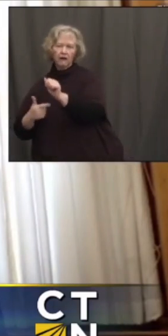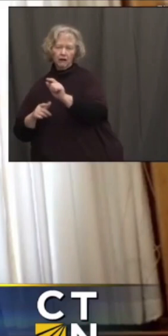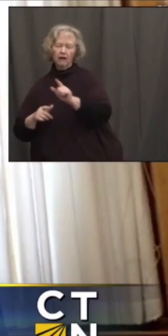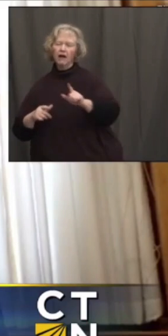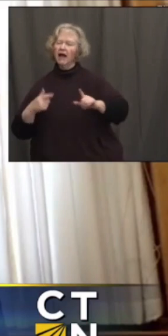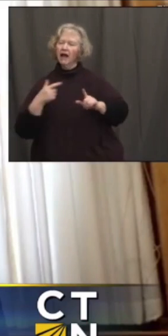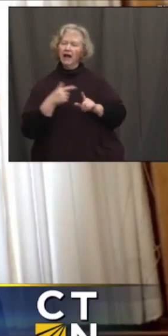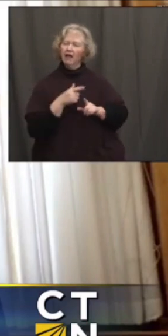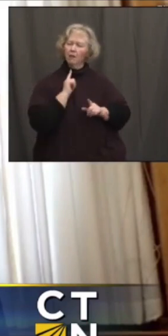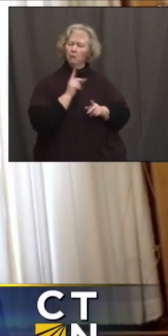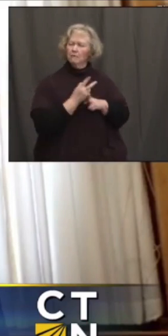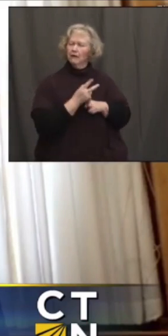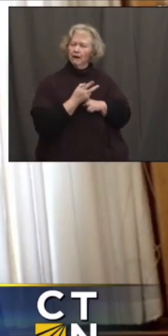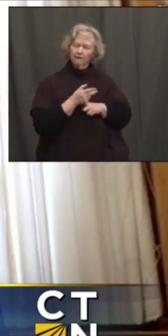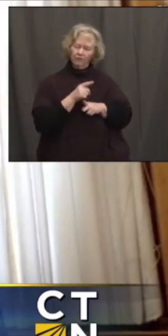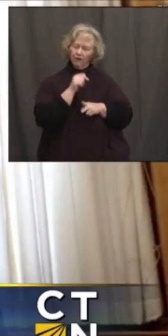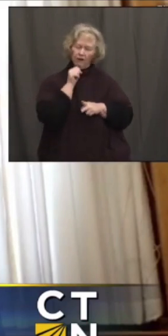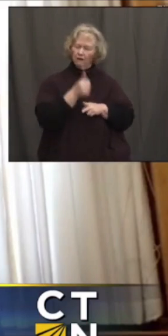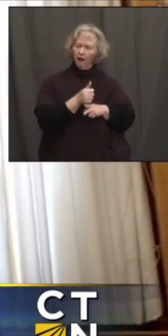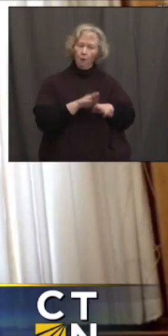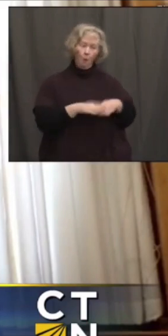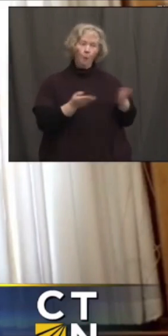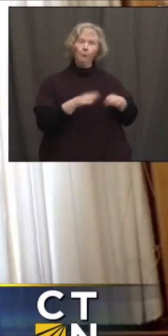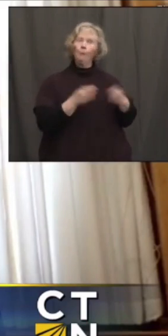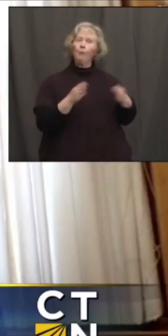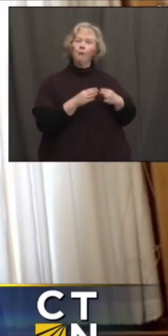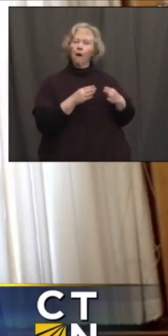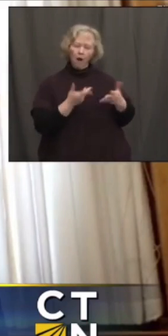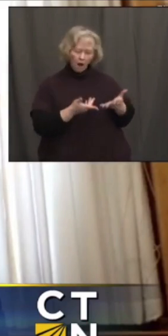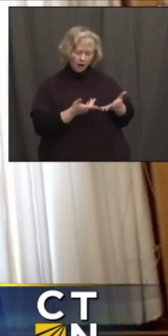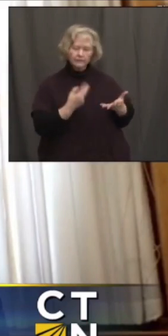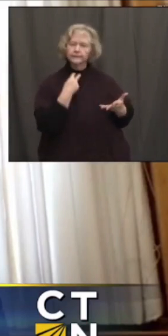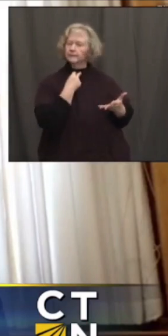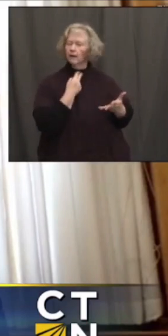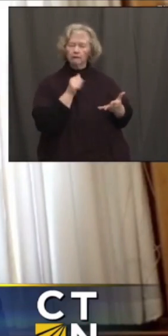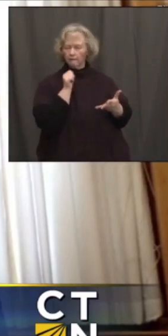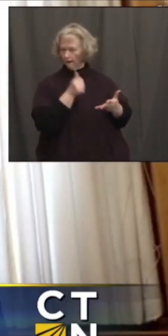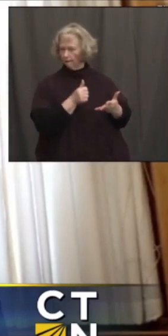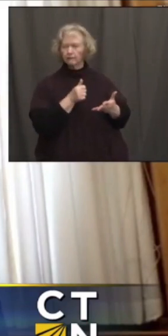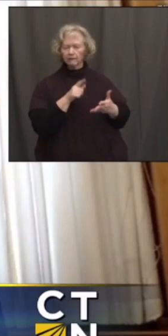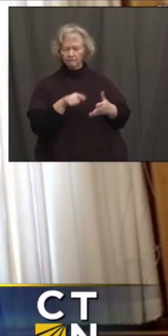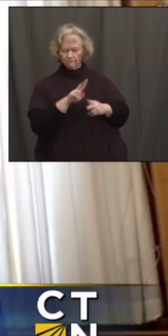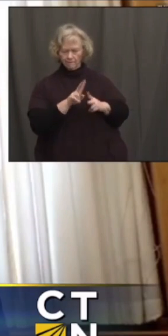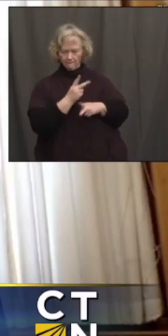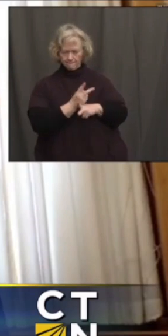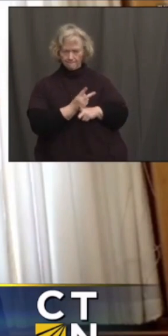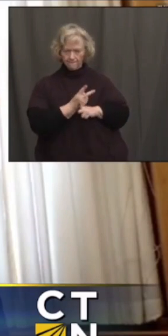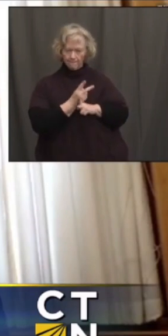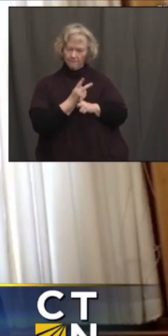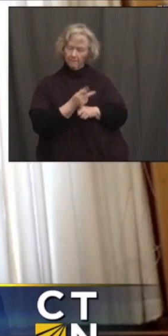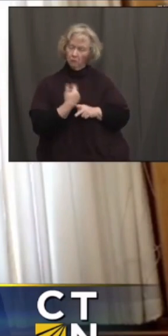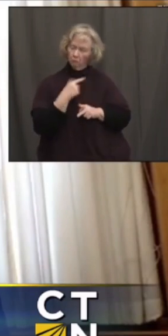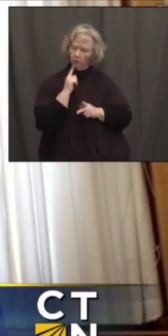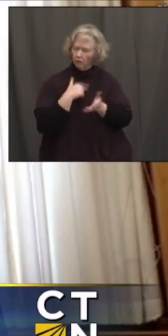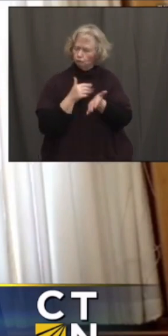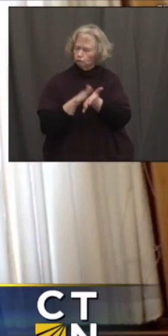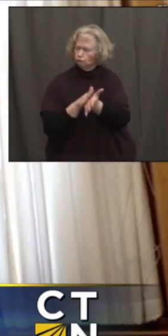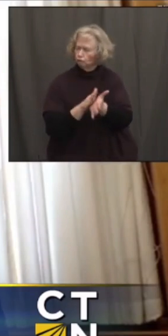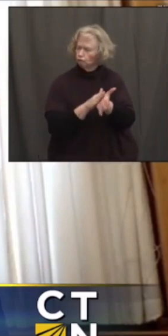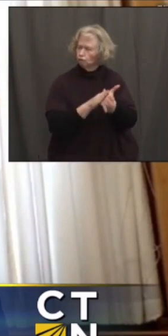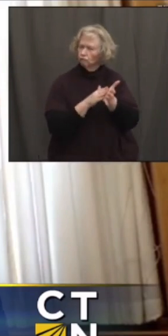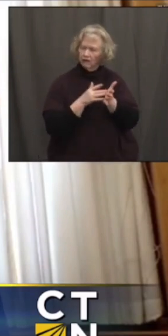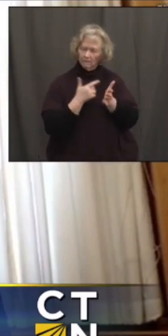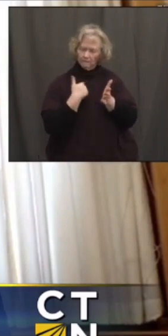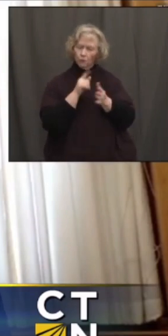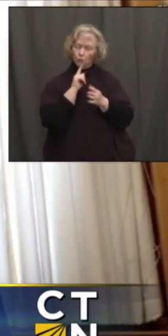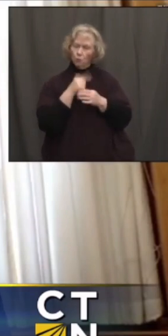extra vials and kind of managing their inventory as they get to the end of the day. I'm really proud of all of our providers around the state who've done such a great job making sure every dose we